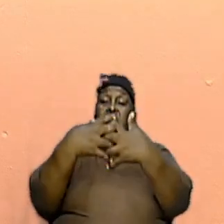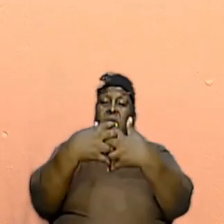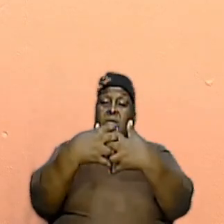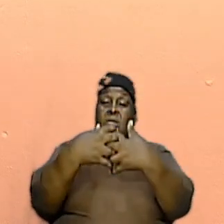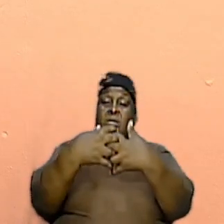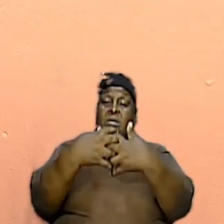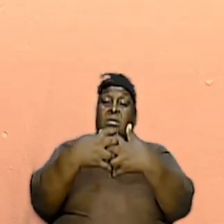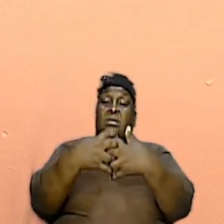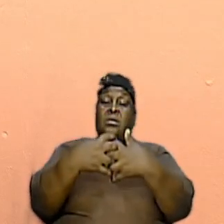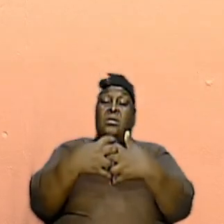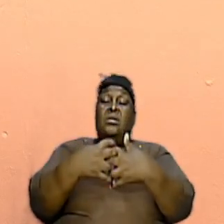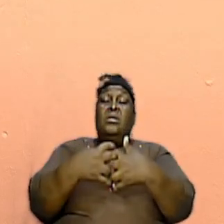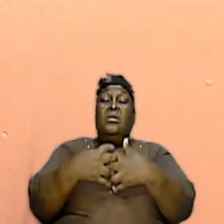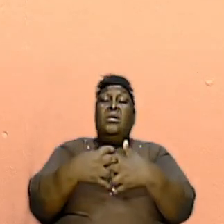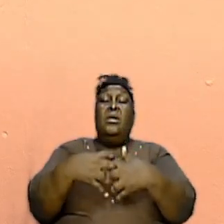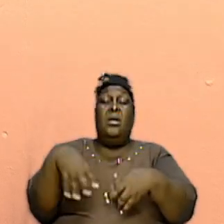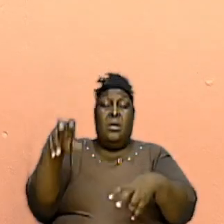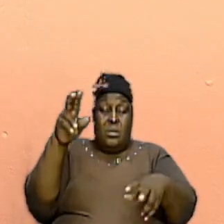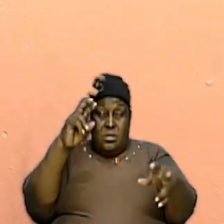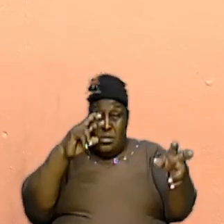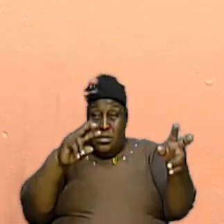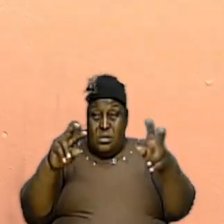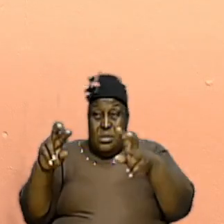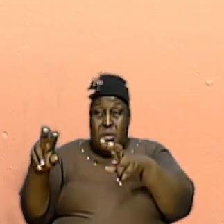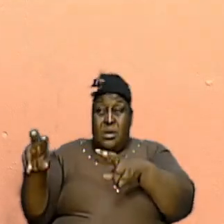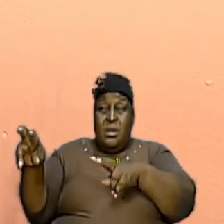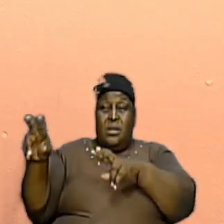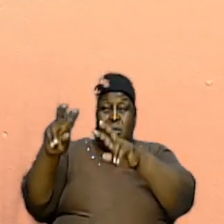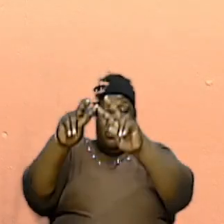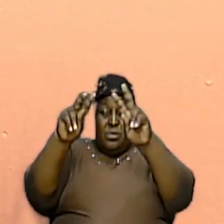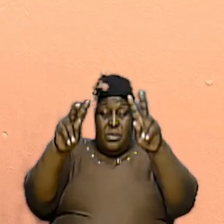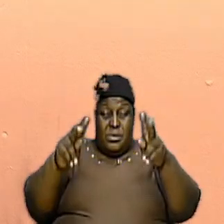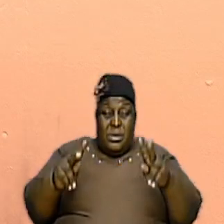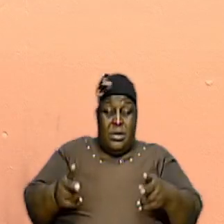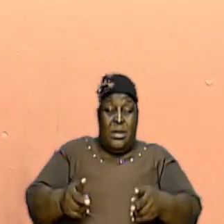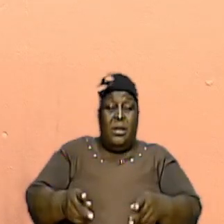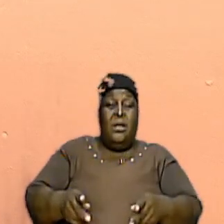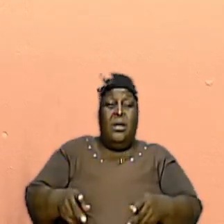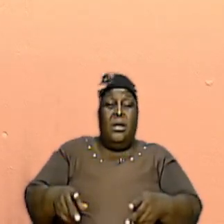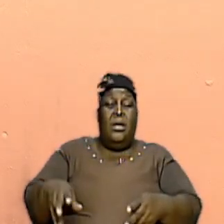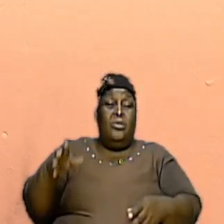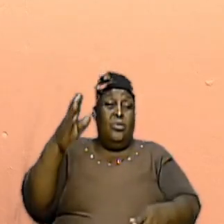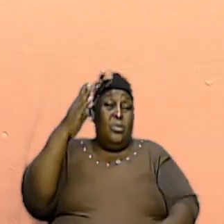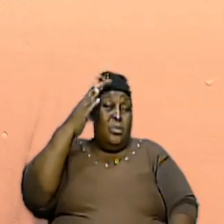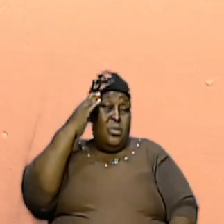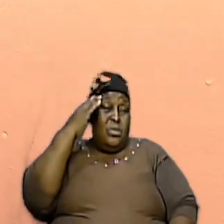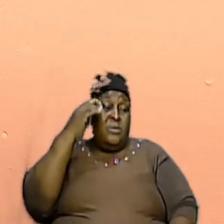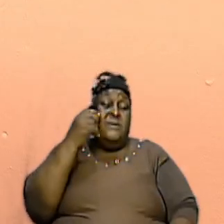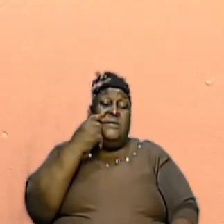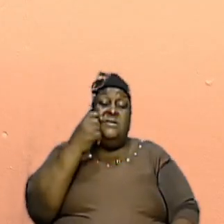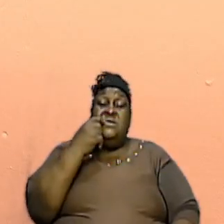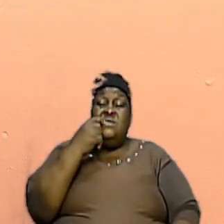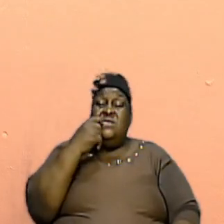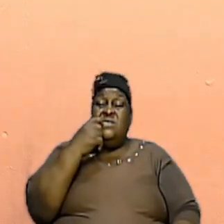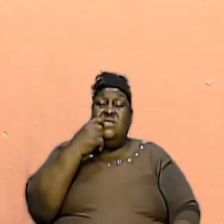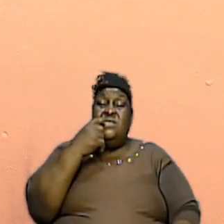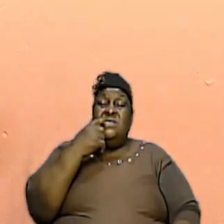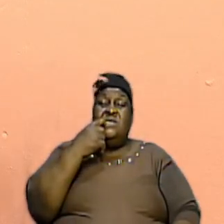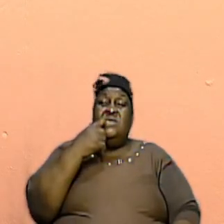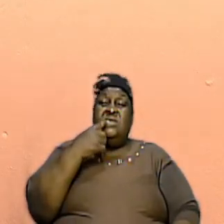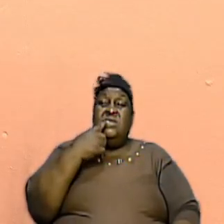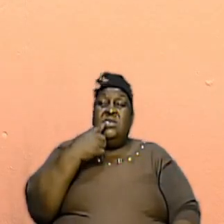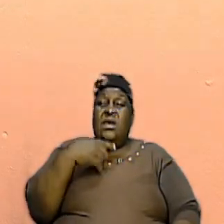parallels, and we are going to recognize that the seriousness and the